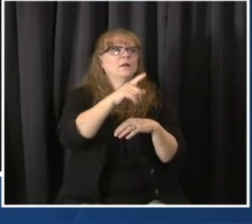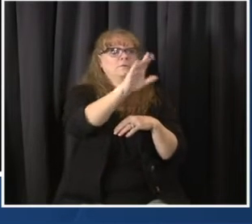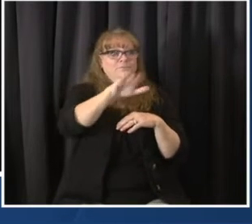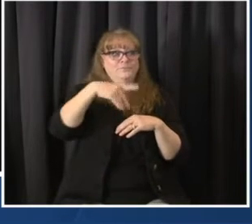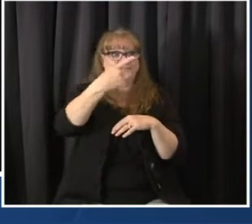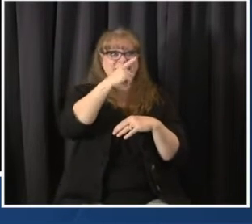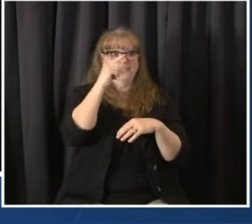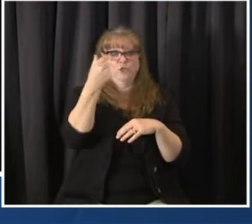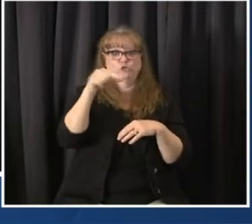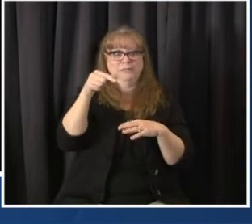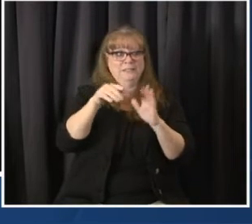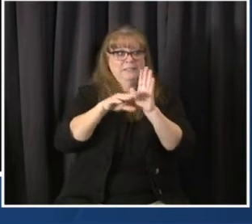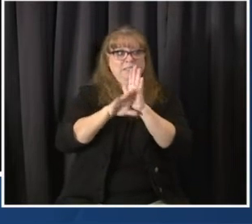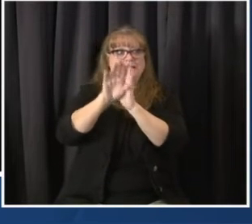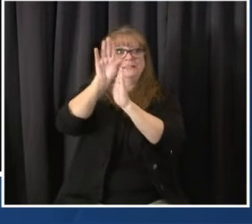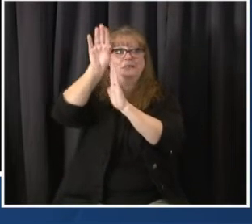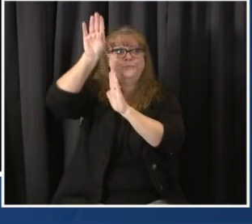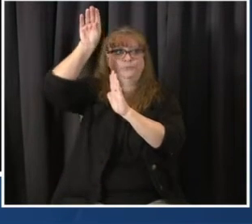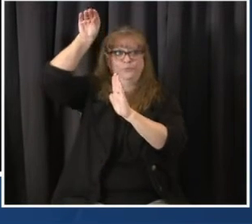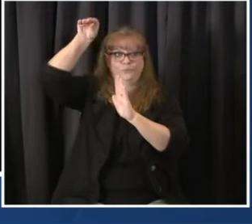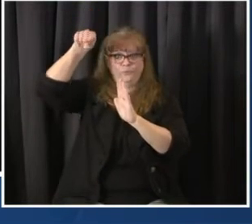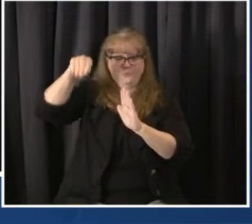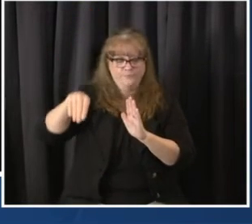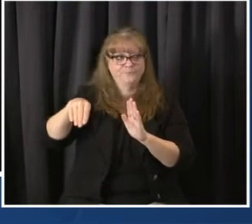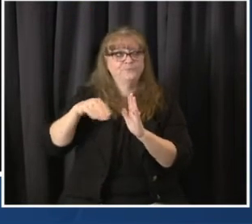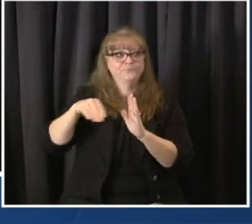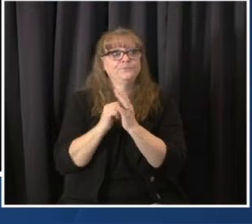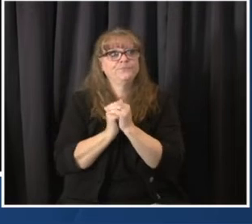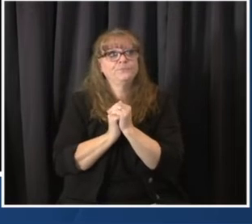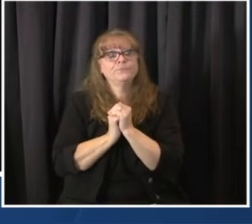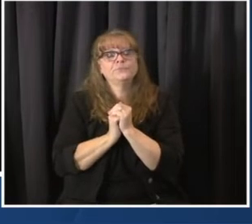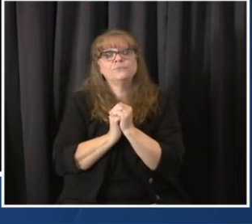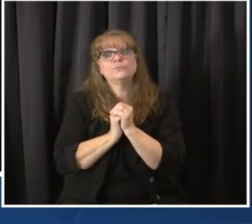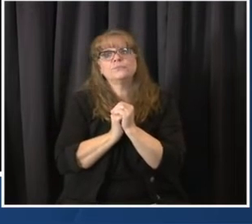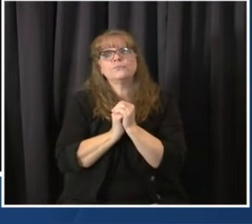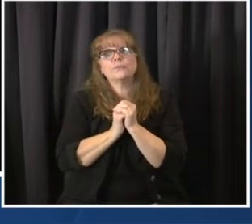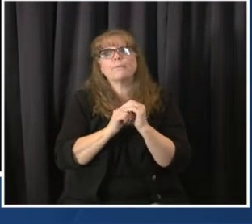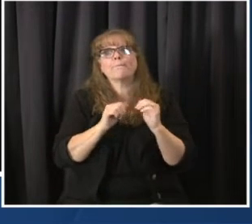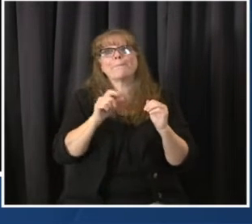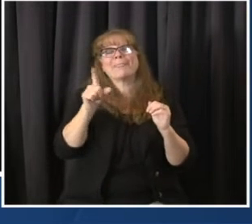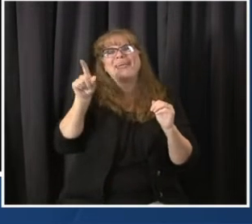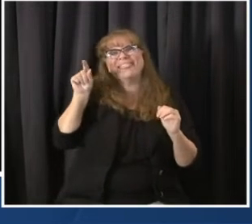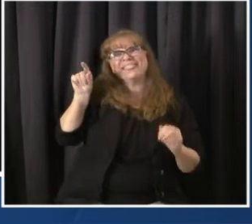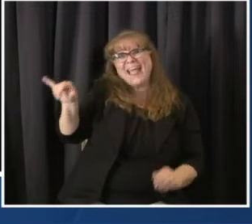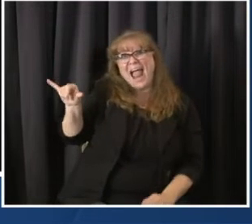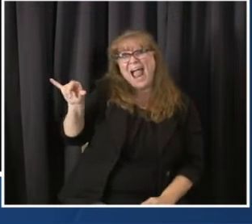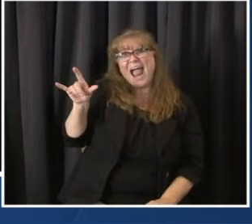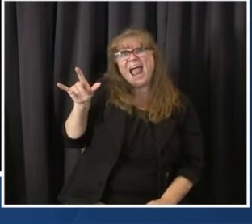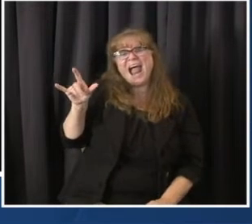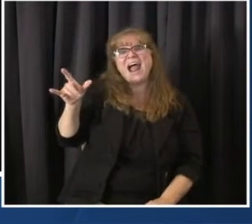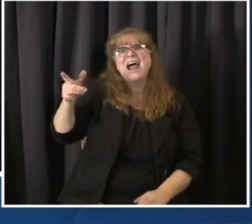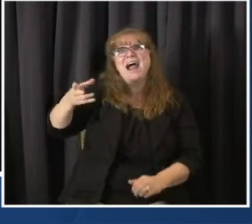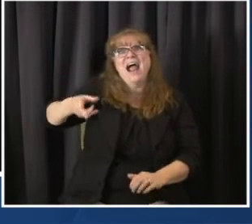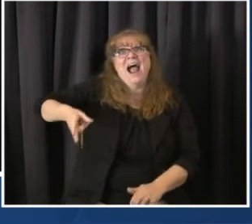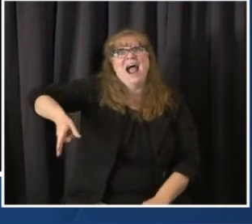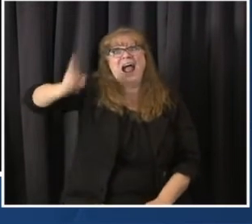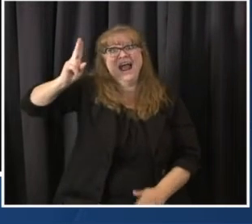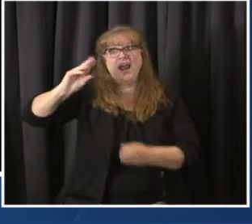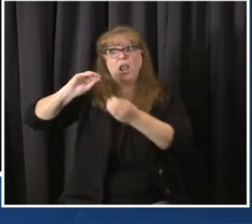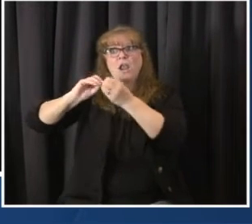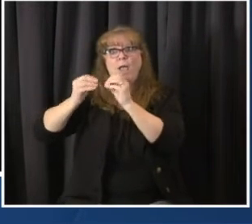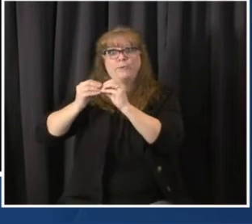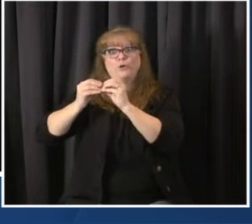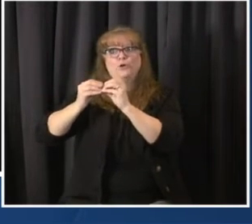And at the same time, we continue to see a high level of disease prevalence in the state. So, at this time, we estimate that 1 in